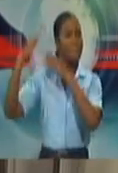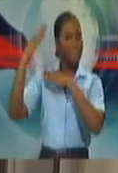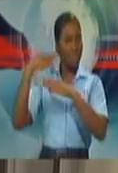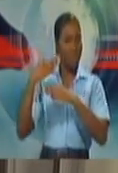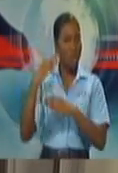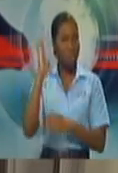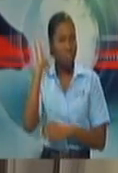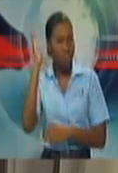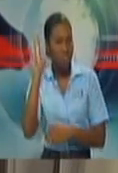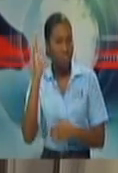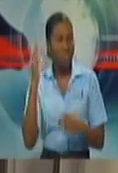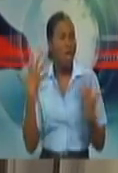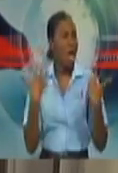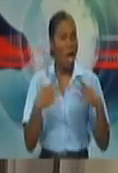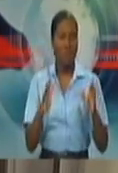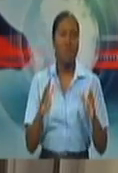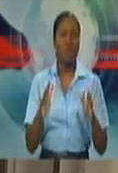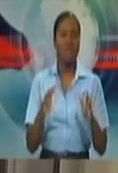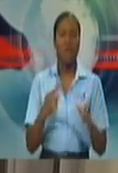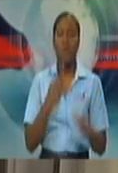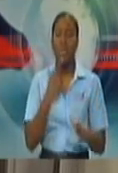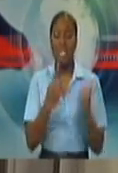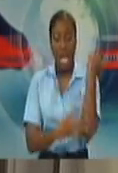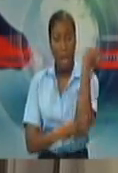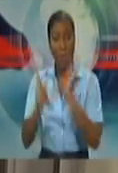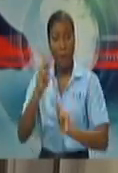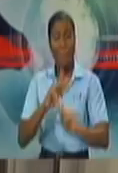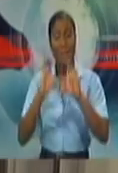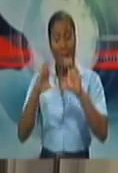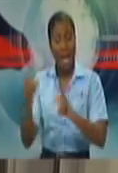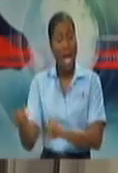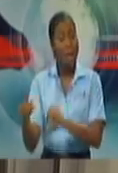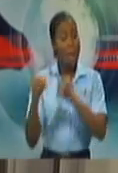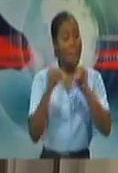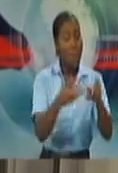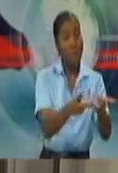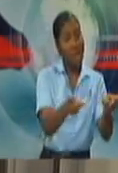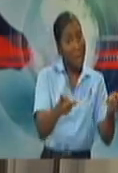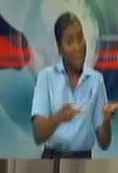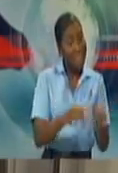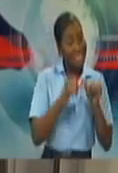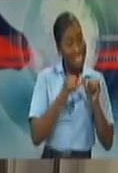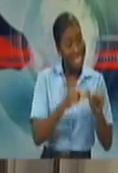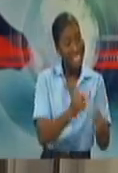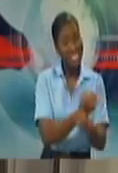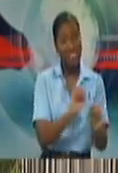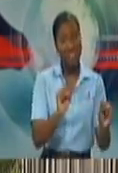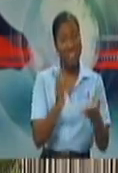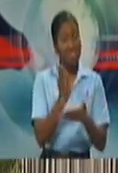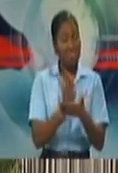option to come into shelters. But she can speak to that in much more detail.